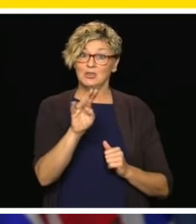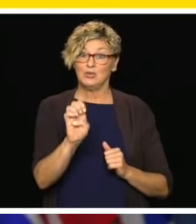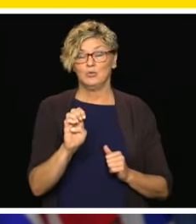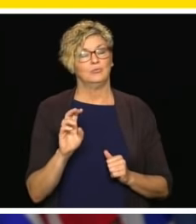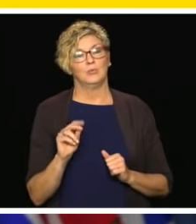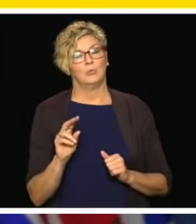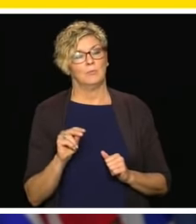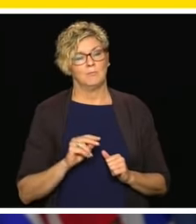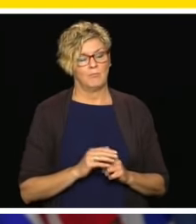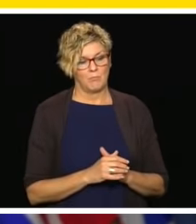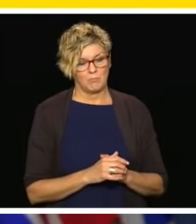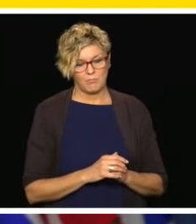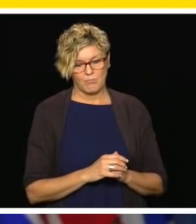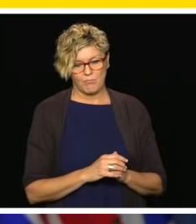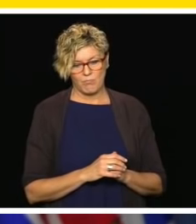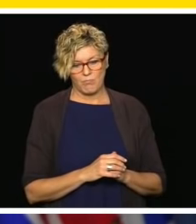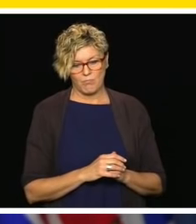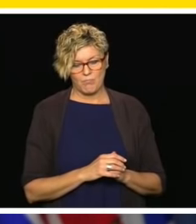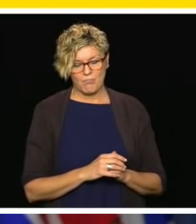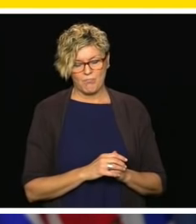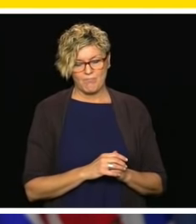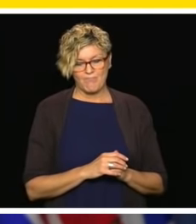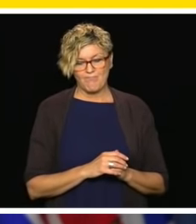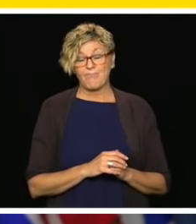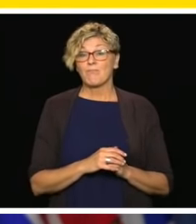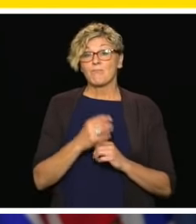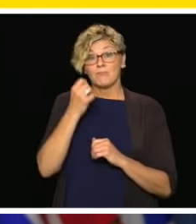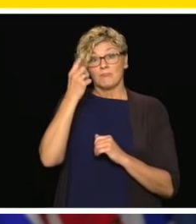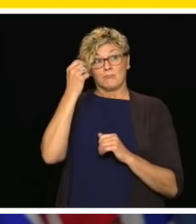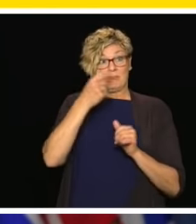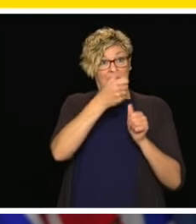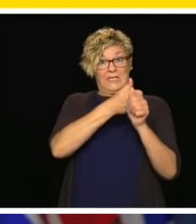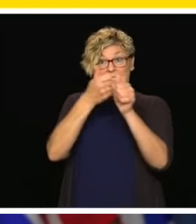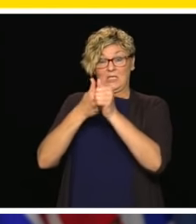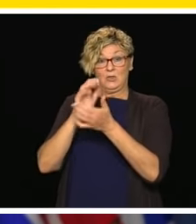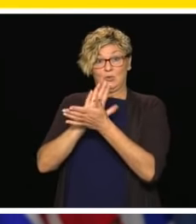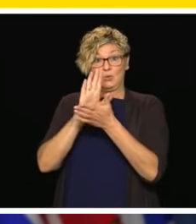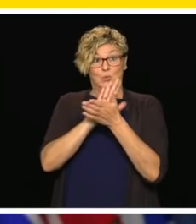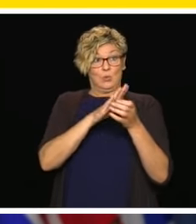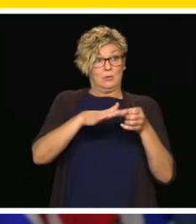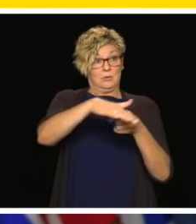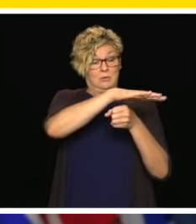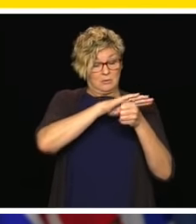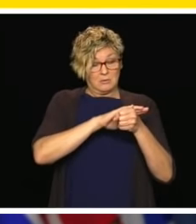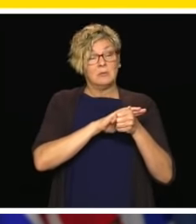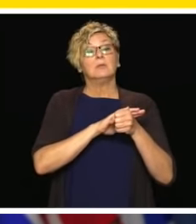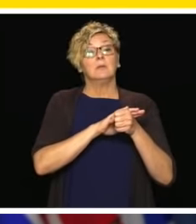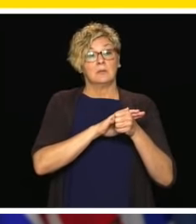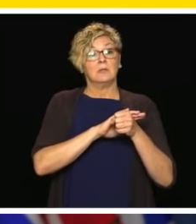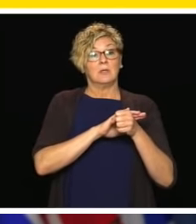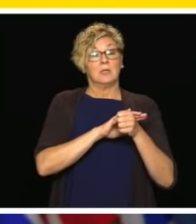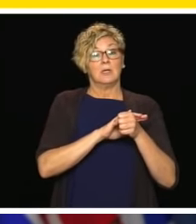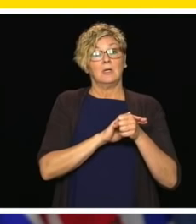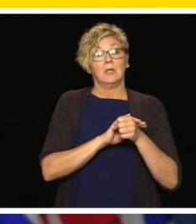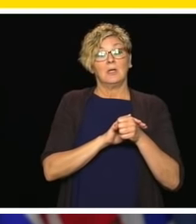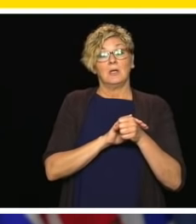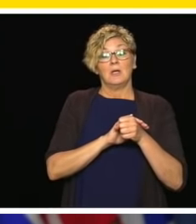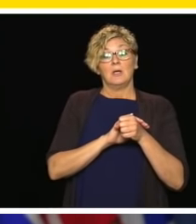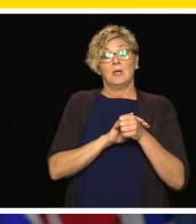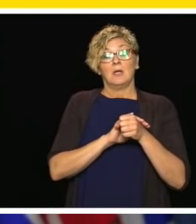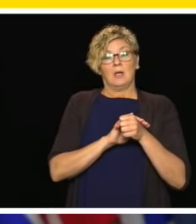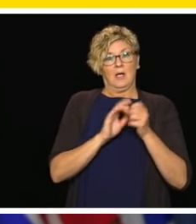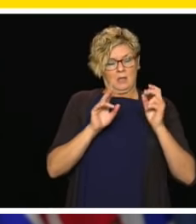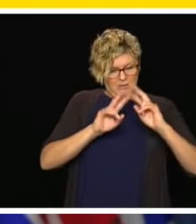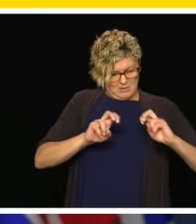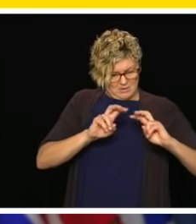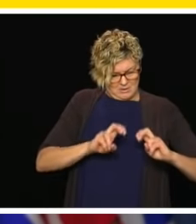What we're expecting in BC is and districts have planned for this in their budgeting exercises is we have very strong domestic enrollment growth. know